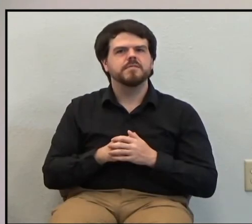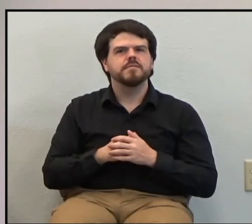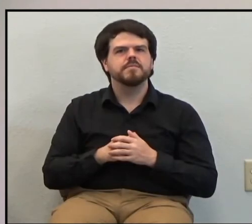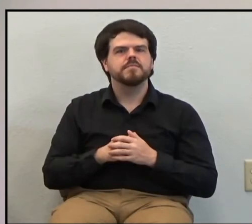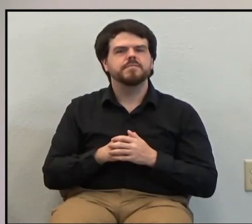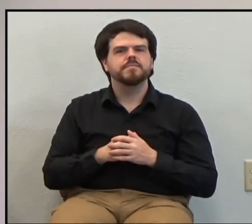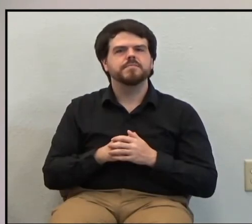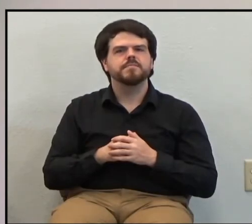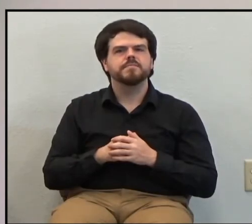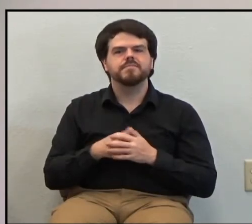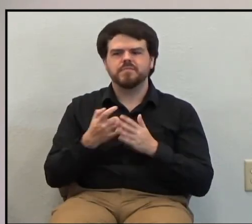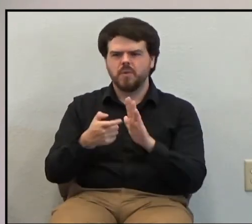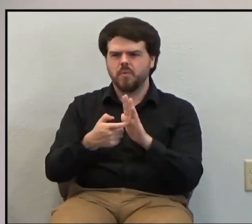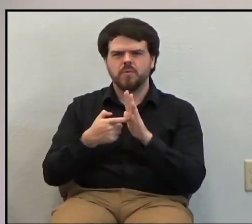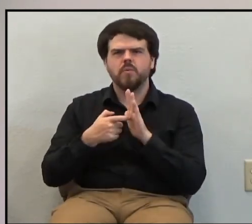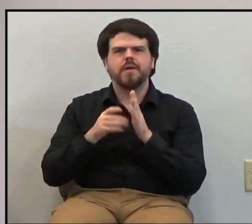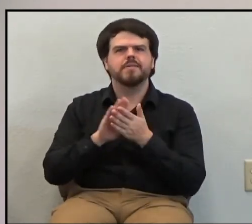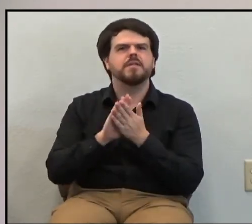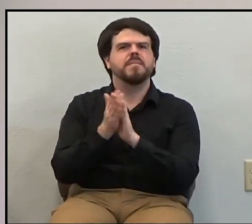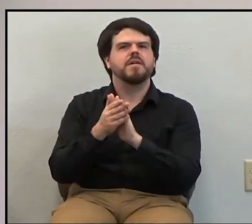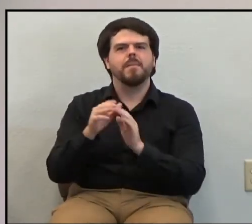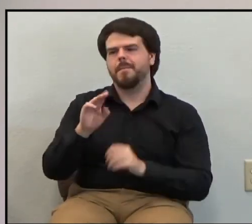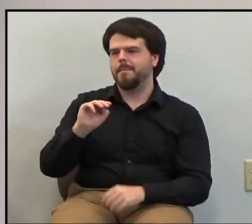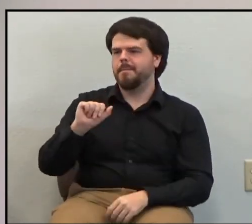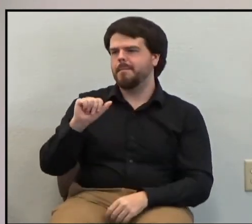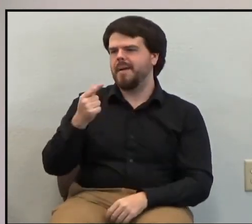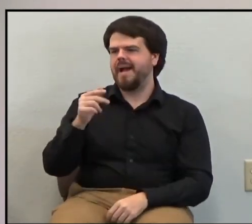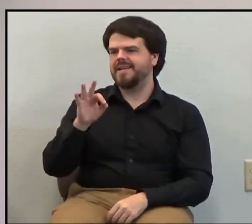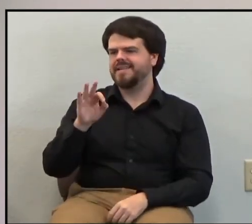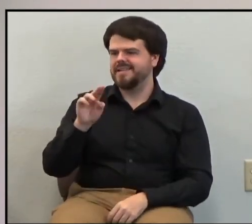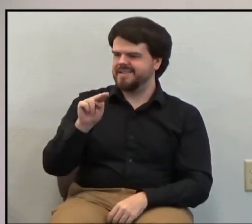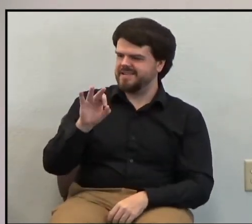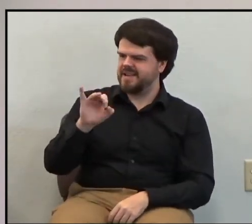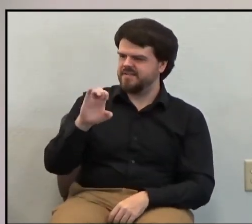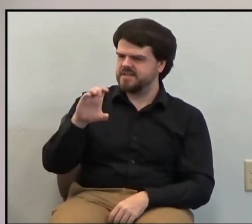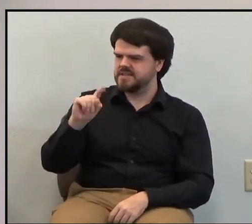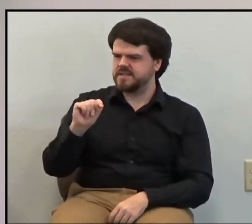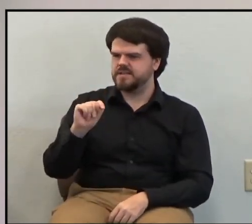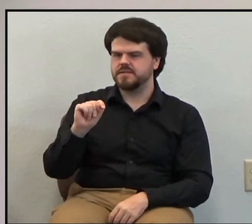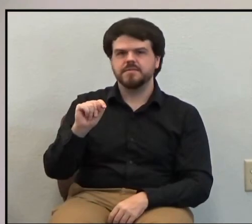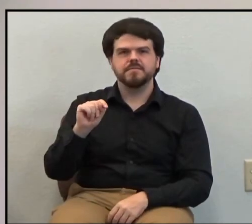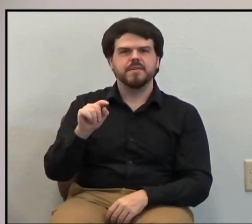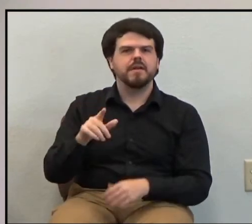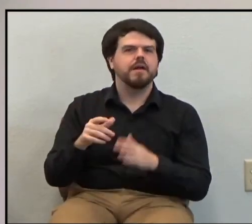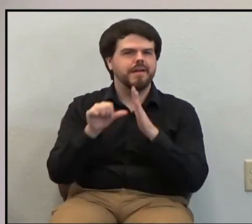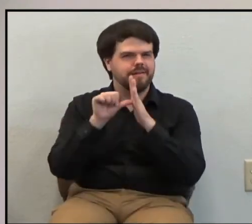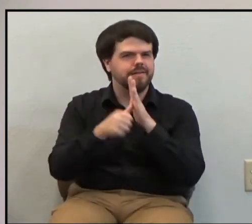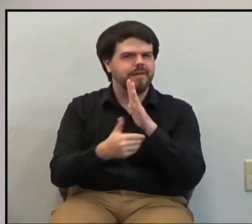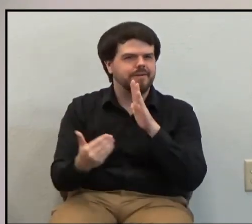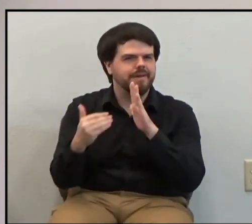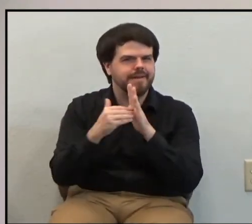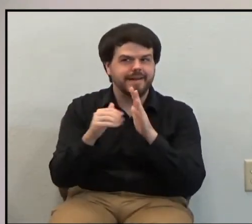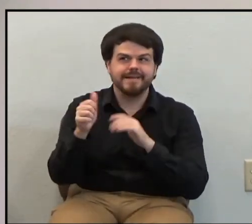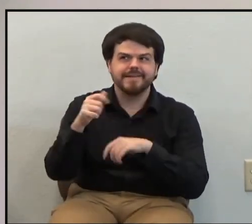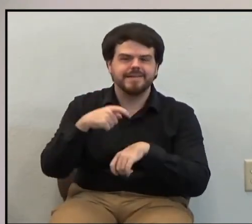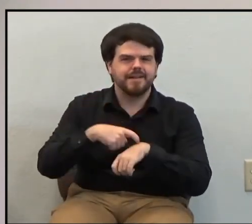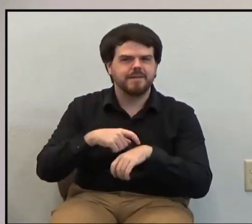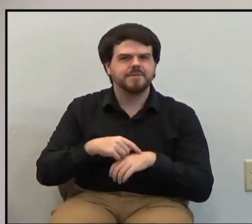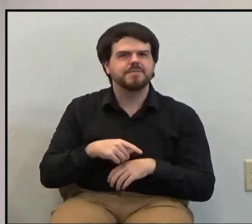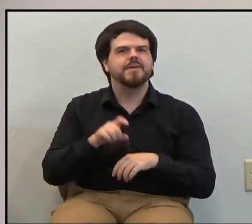What it takes to be magnificent is to be, if I may put it for the tenth time, reliable,